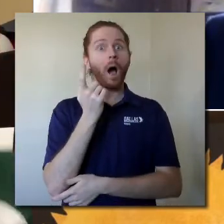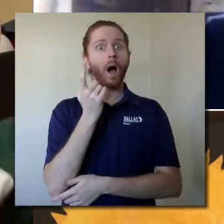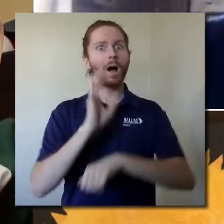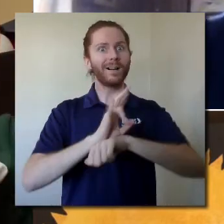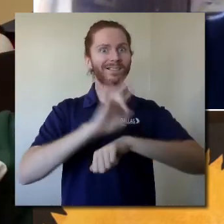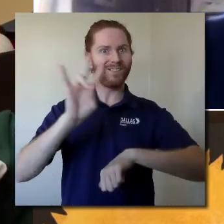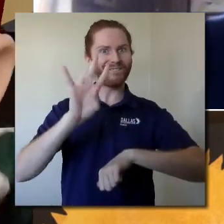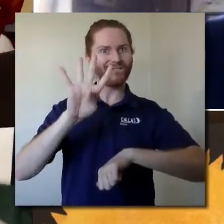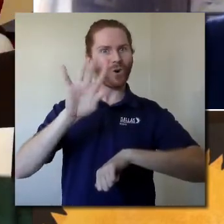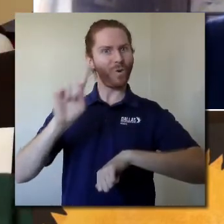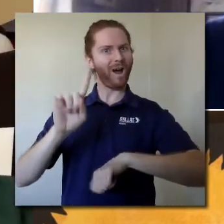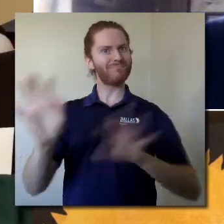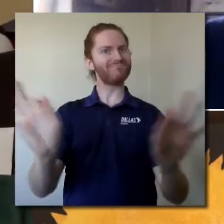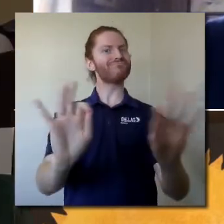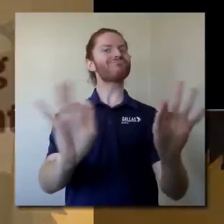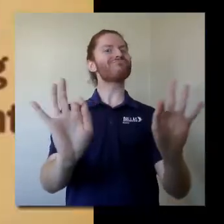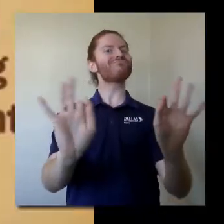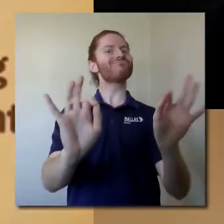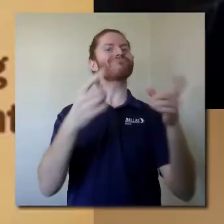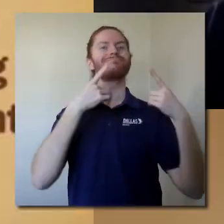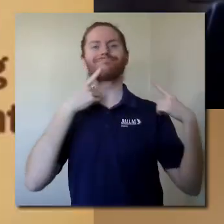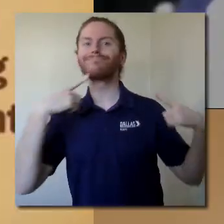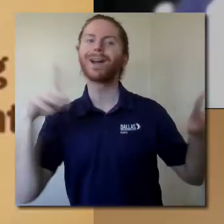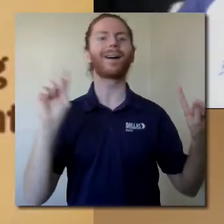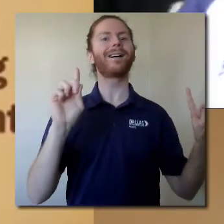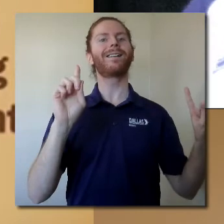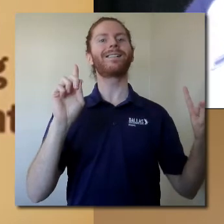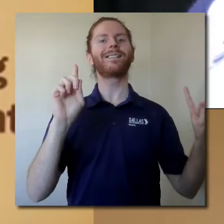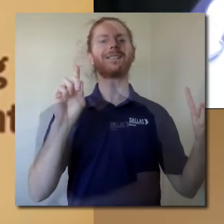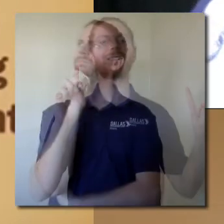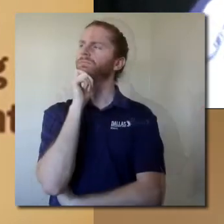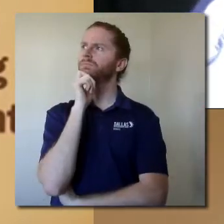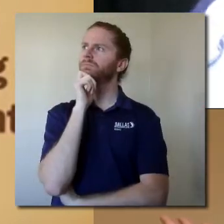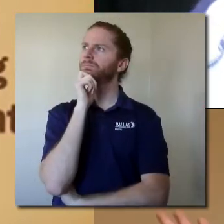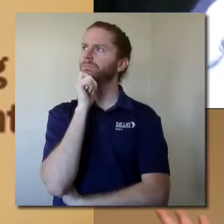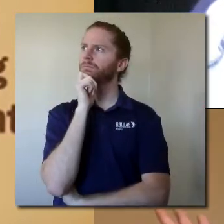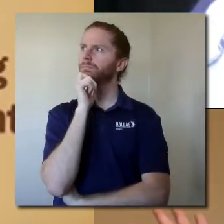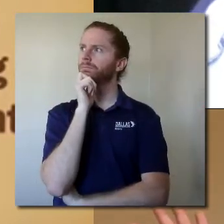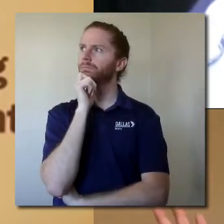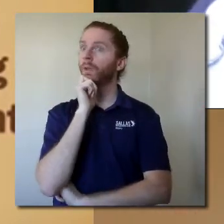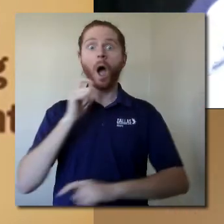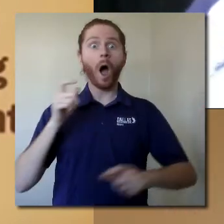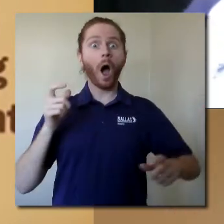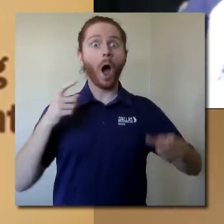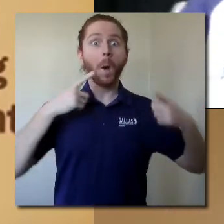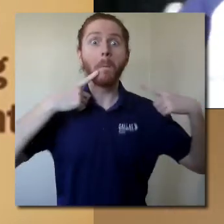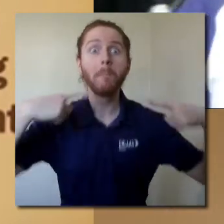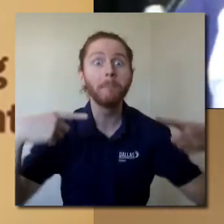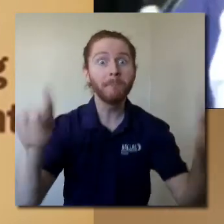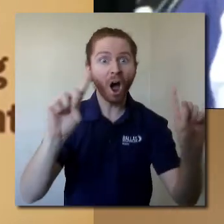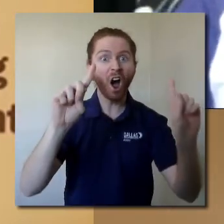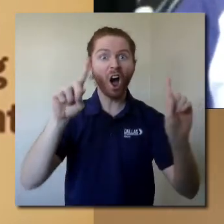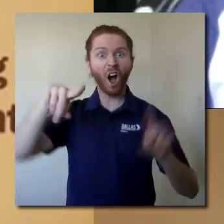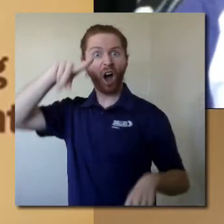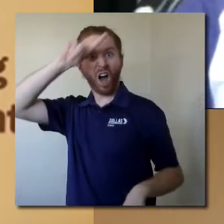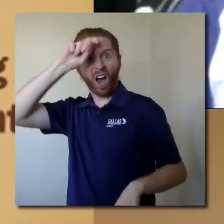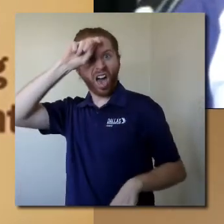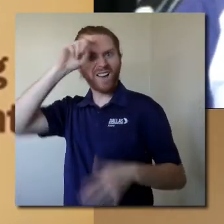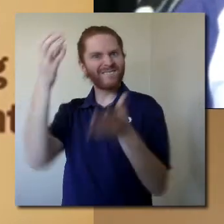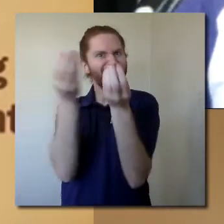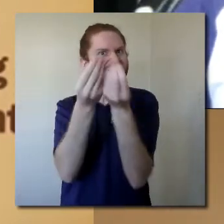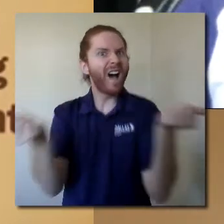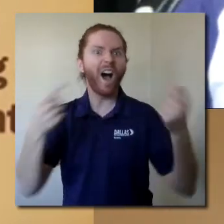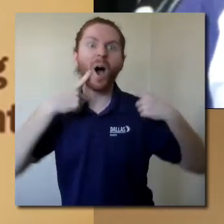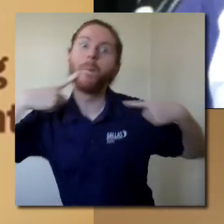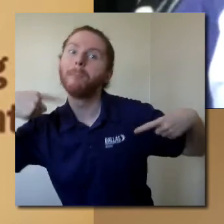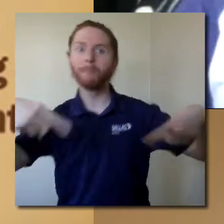7 No problem. I've broken the math curse. I can solve any problem. And